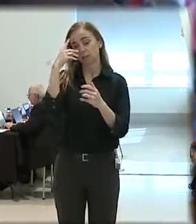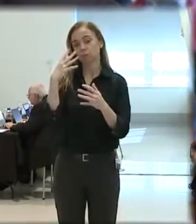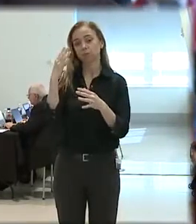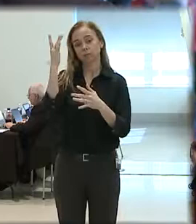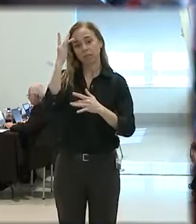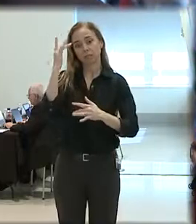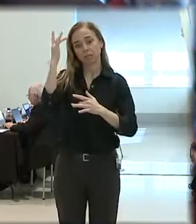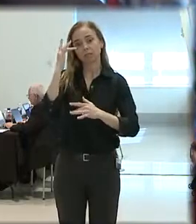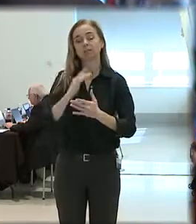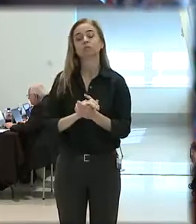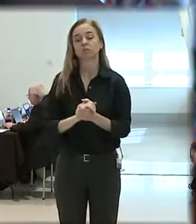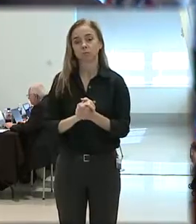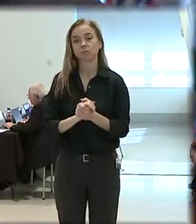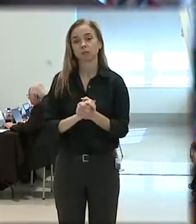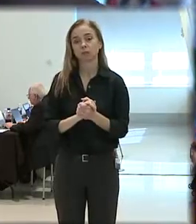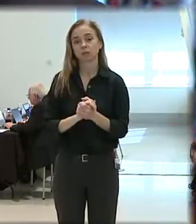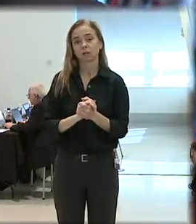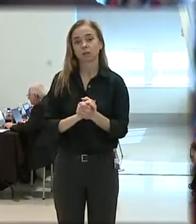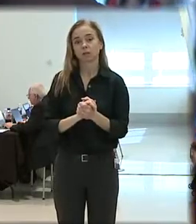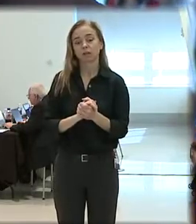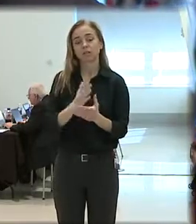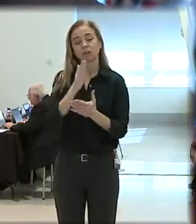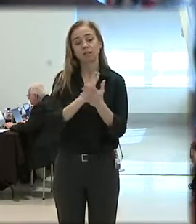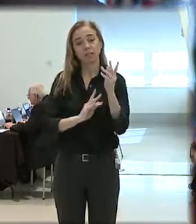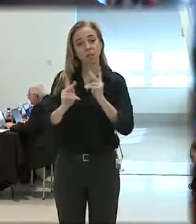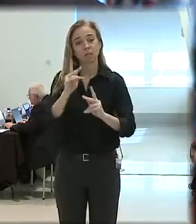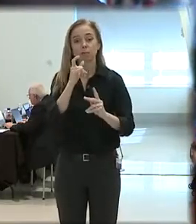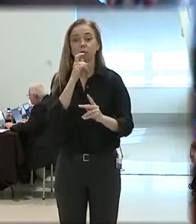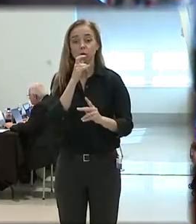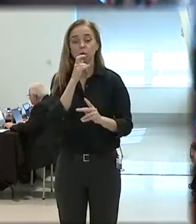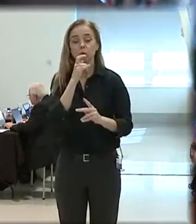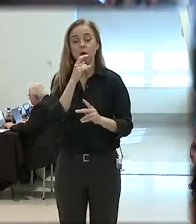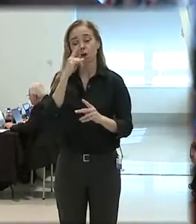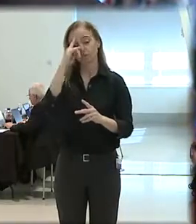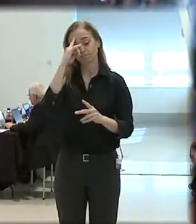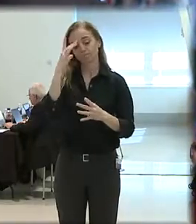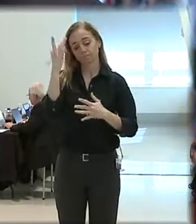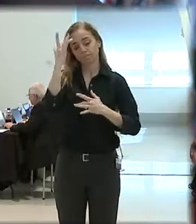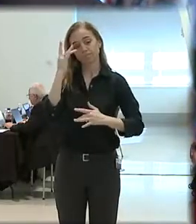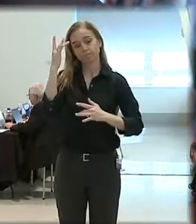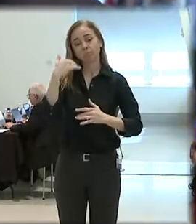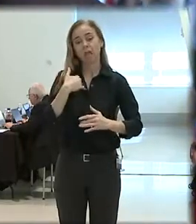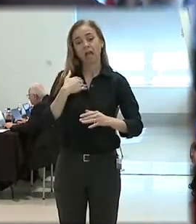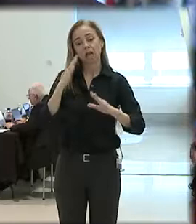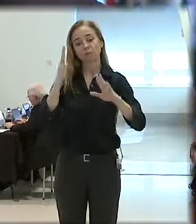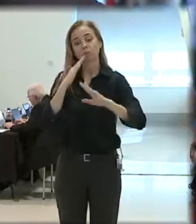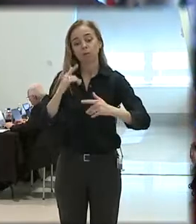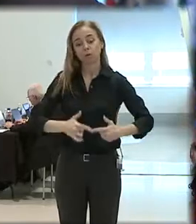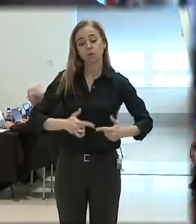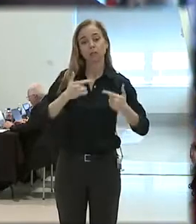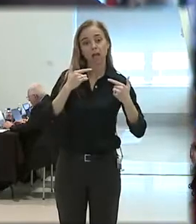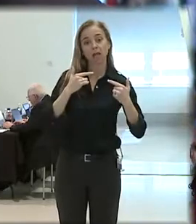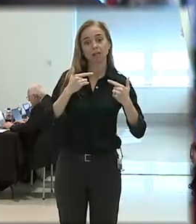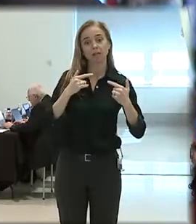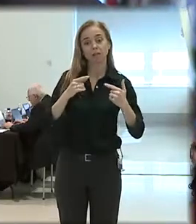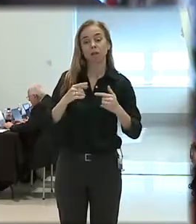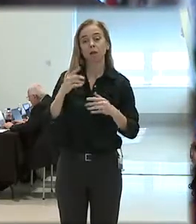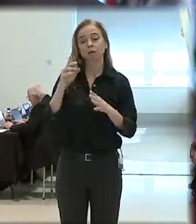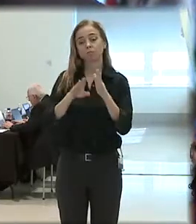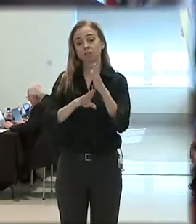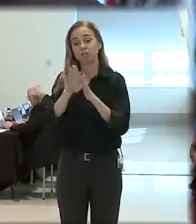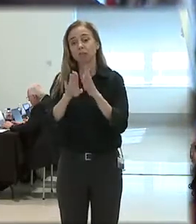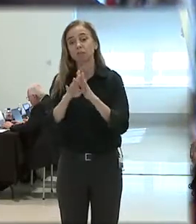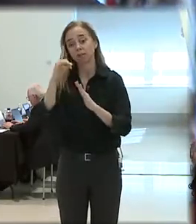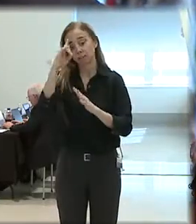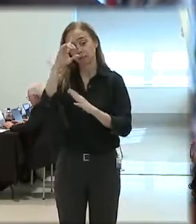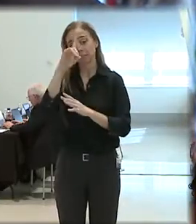Often it seems that our streets are filled with disturbed individuals leading troubled lives. People with mental illness or a developmental disability,